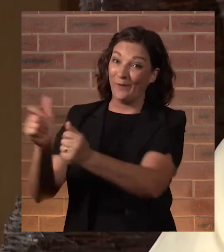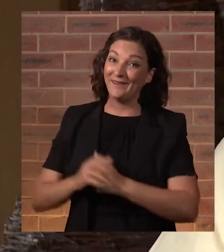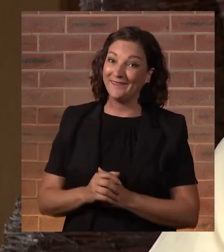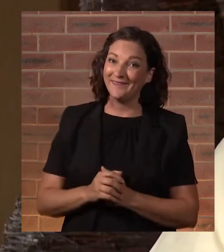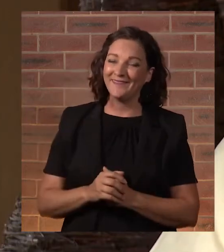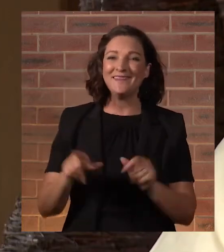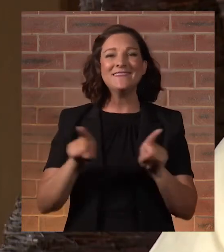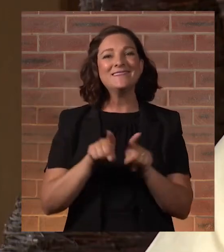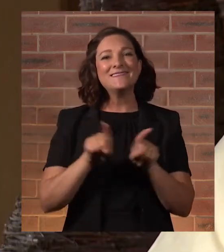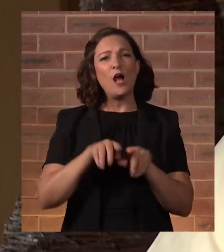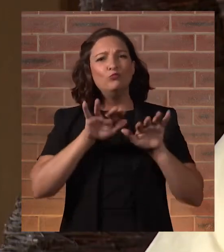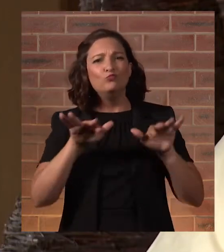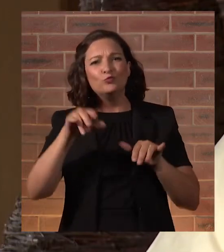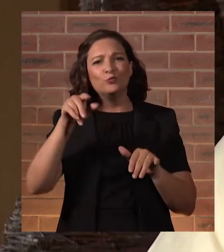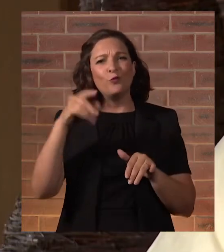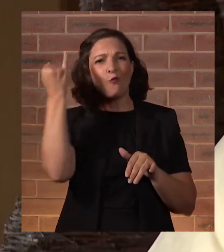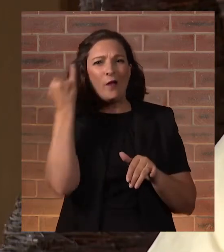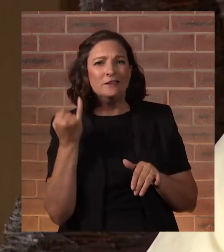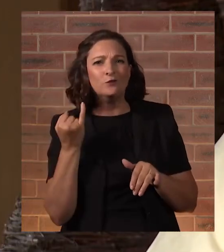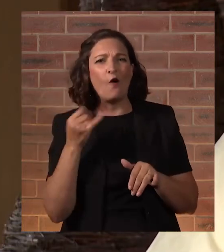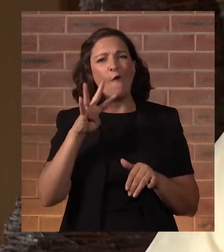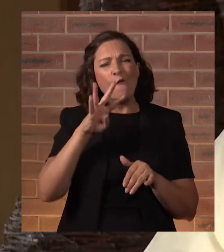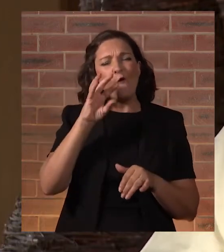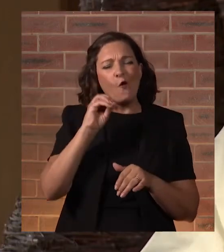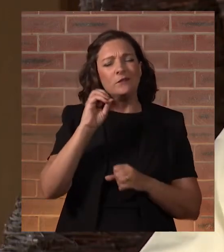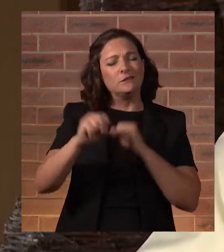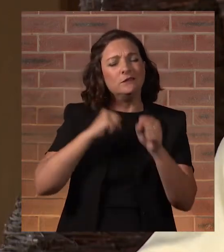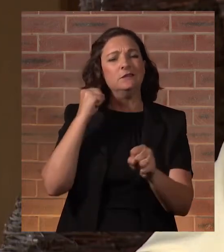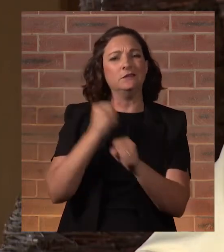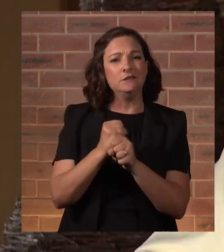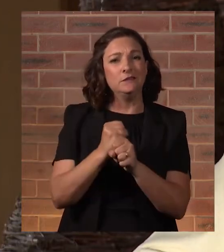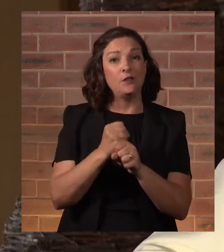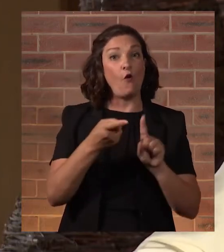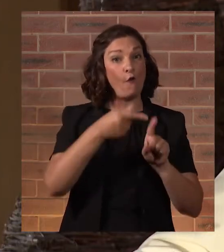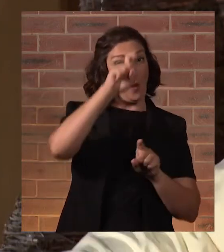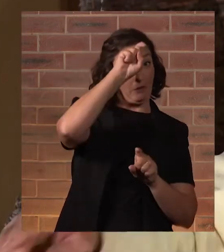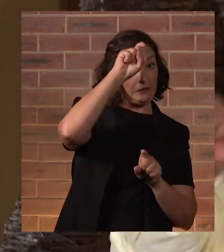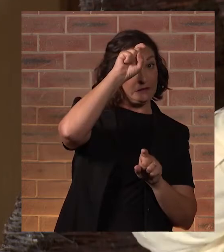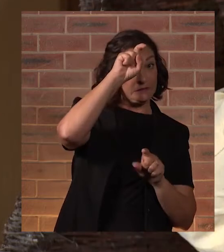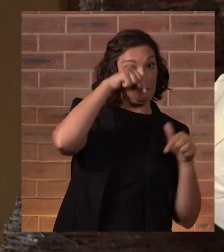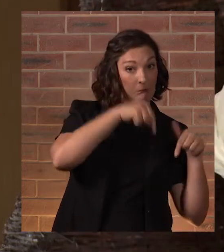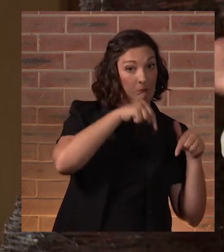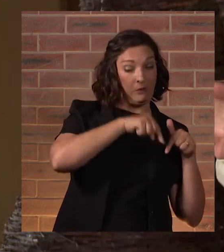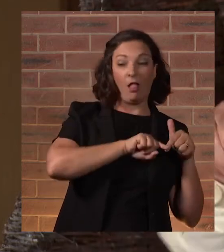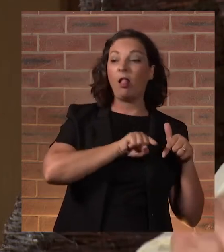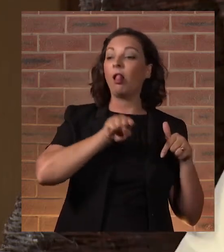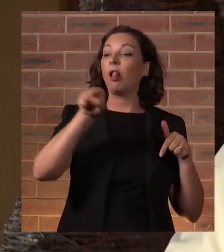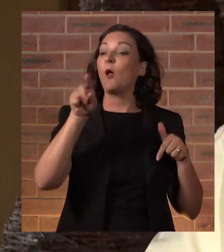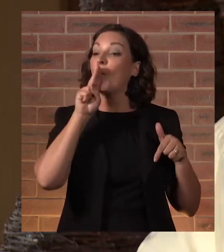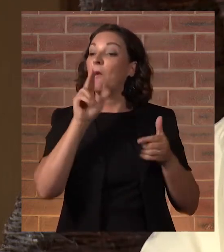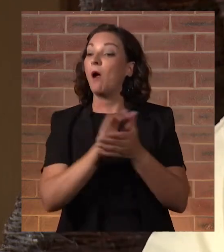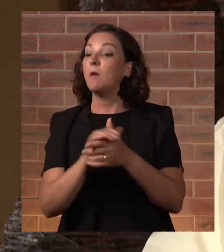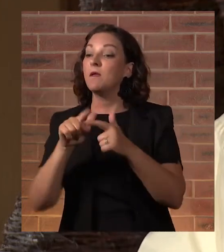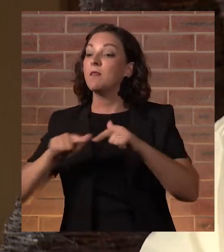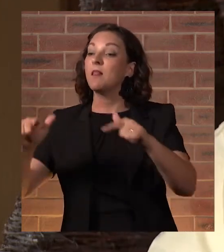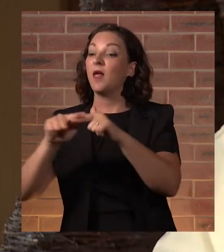see, it took the children of Israel 40 years to leave Egypt and to get to the promised